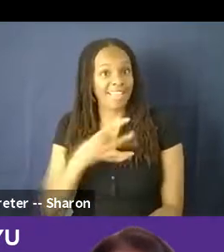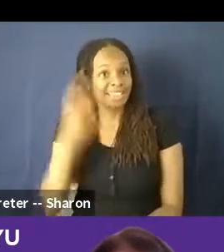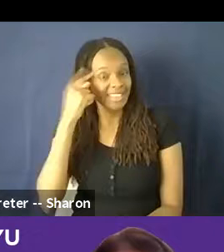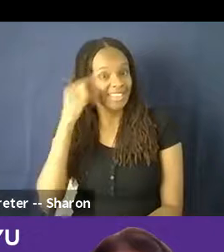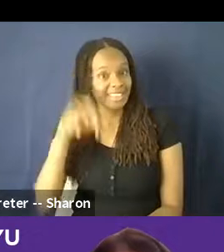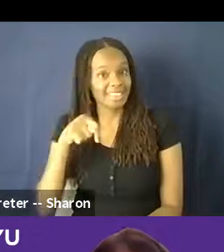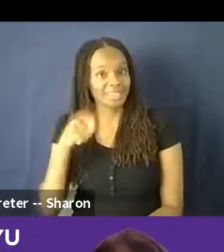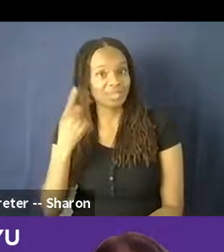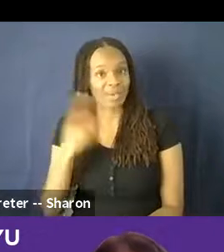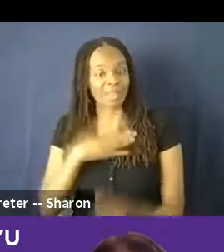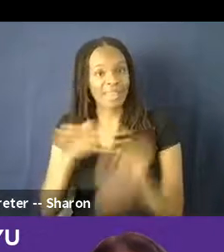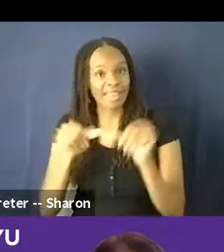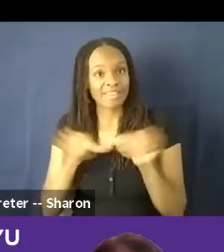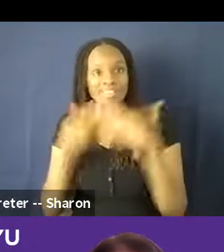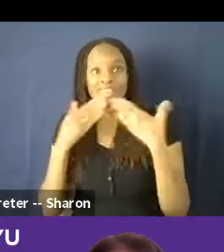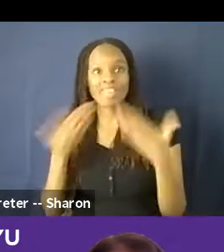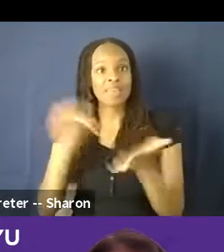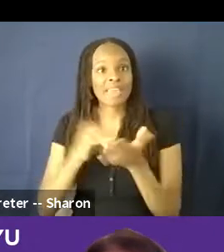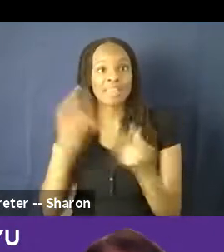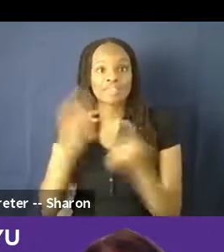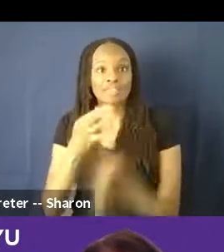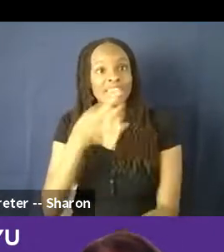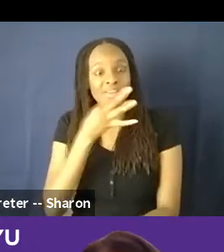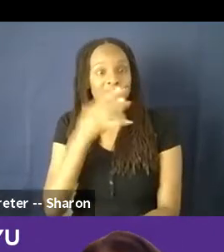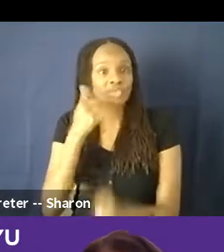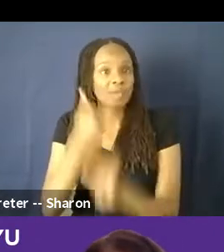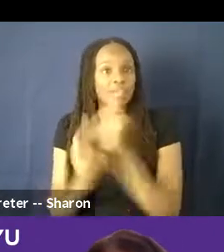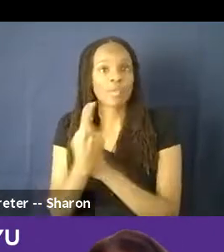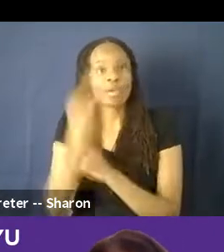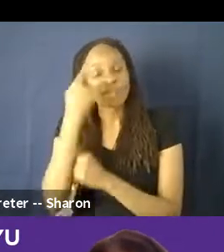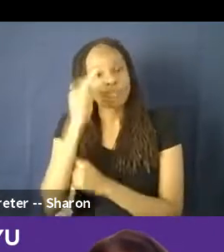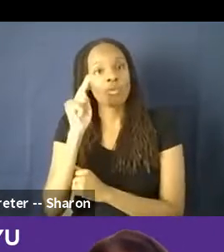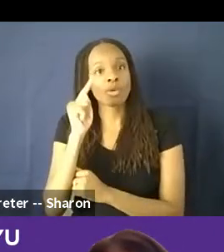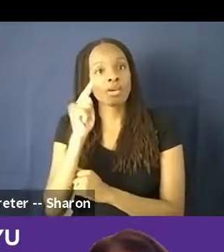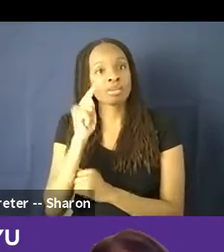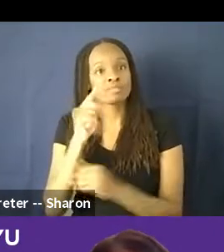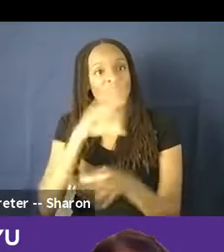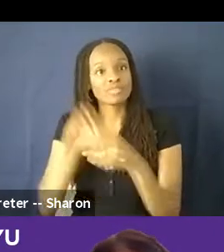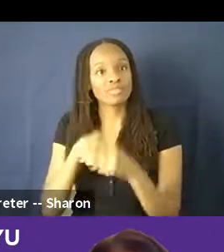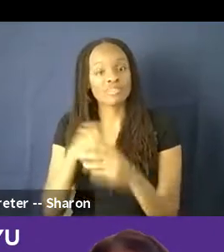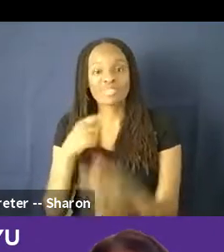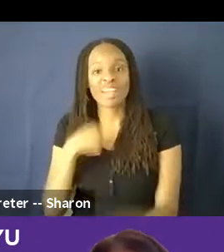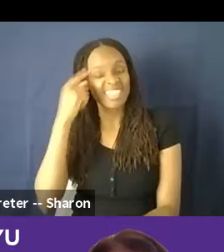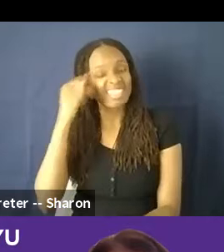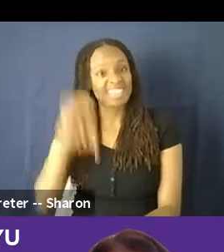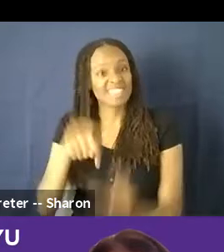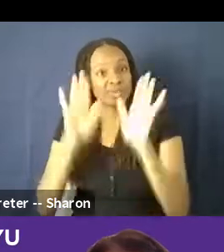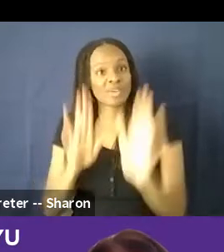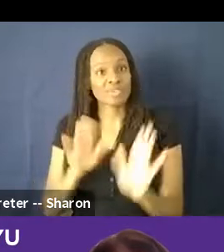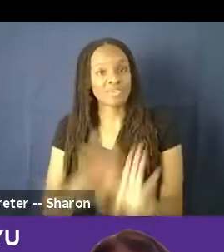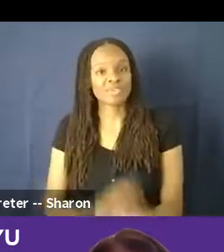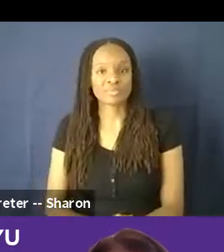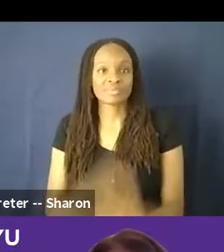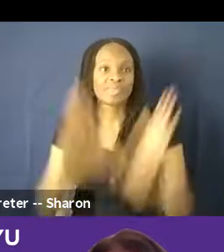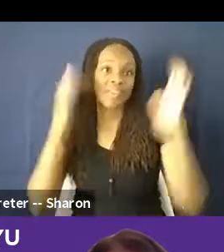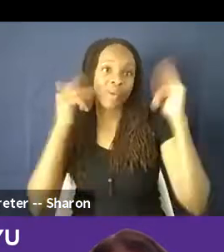you again to the experts and to everyone for their participation. I think this was really wonderful. And we